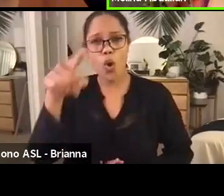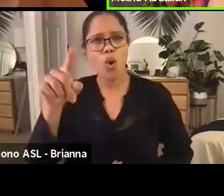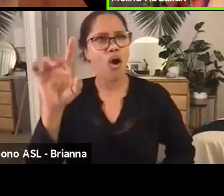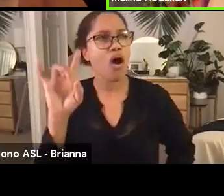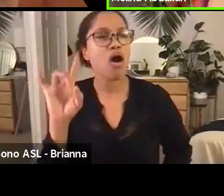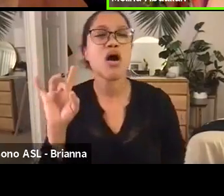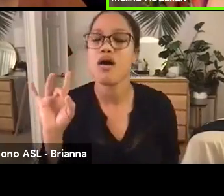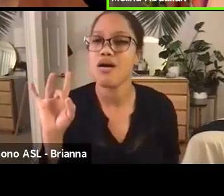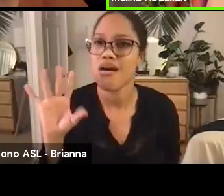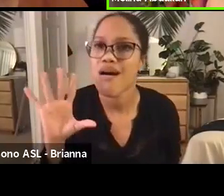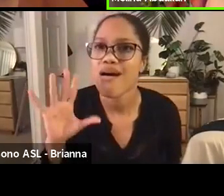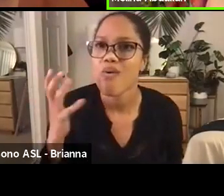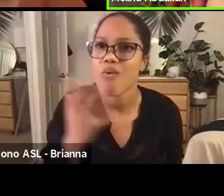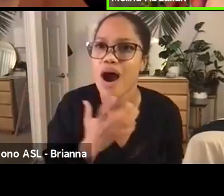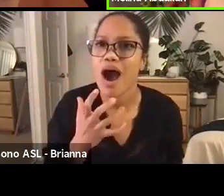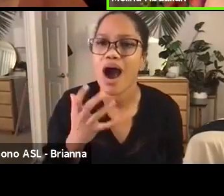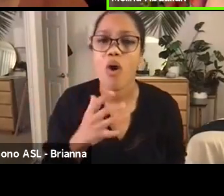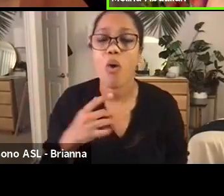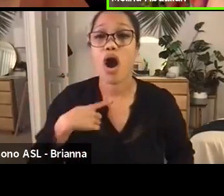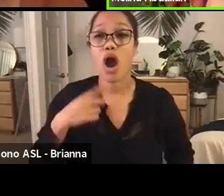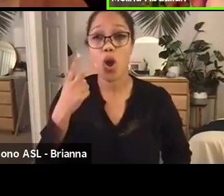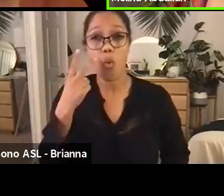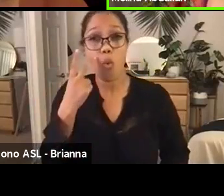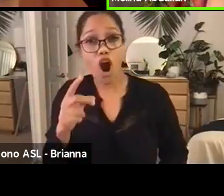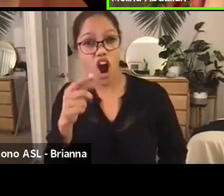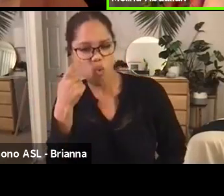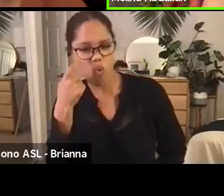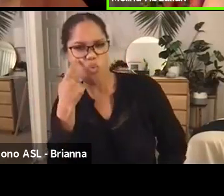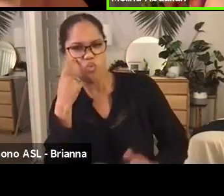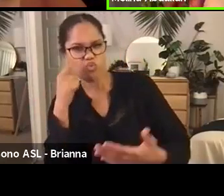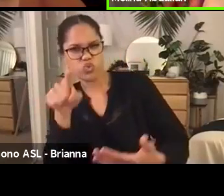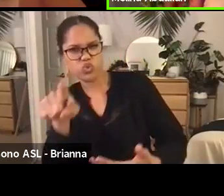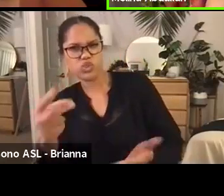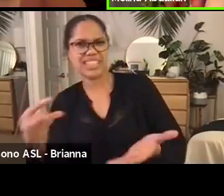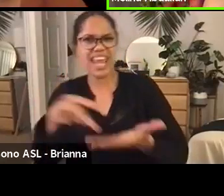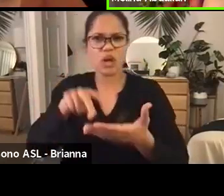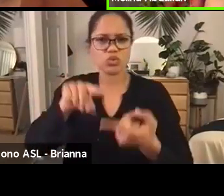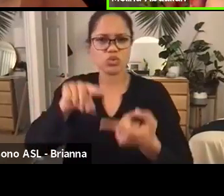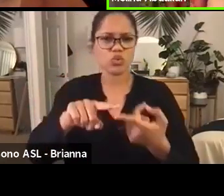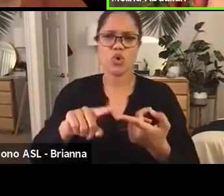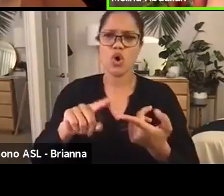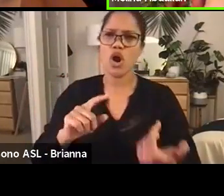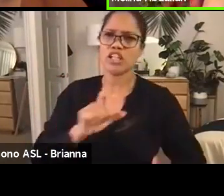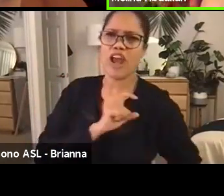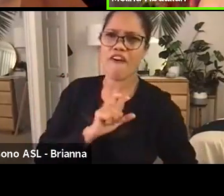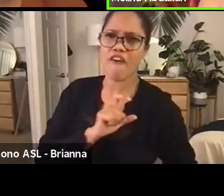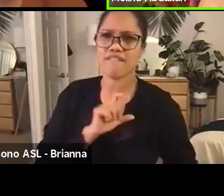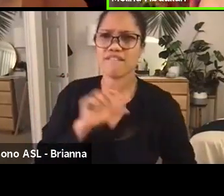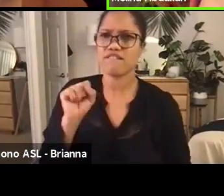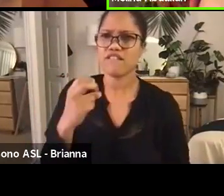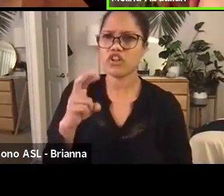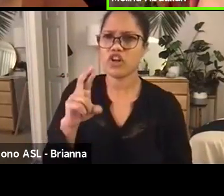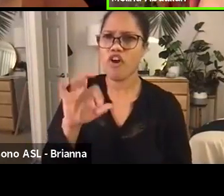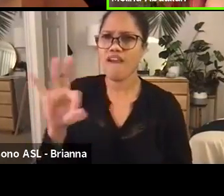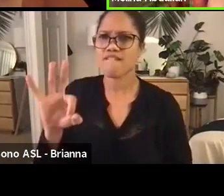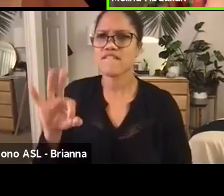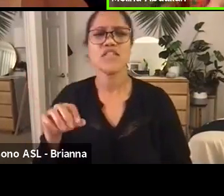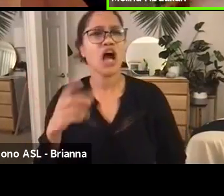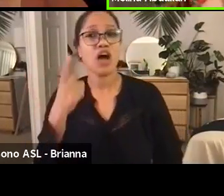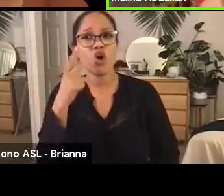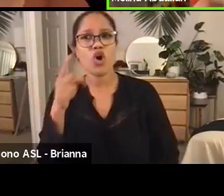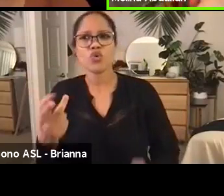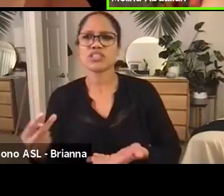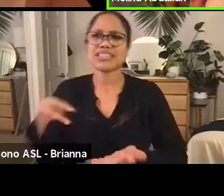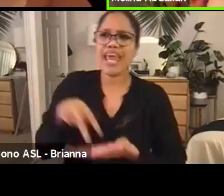sheriffs, when I watched you say people in Compton have a right to live with, you know, um, a